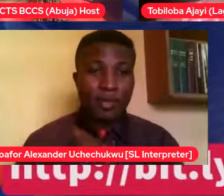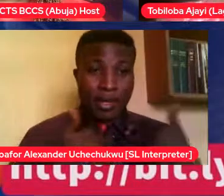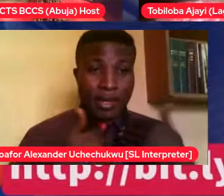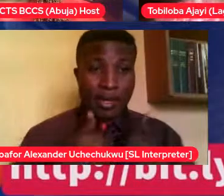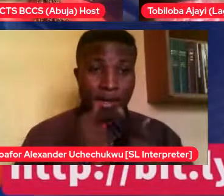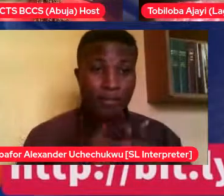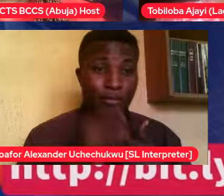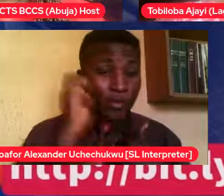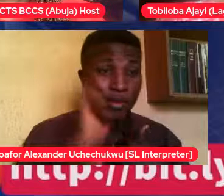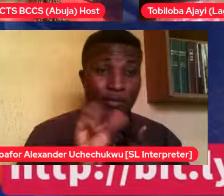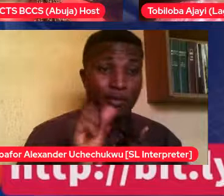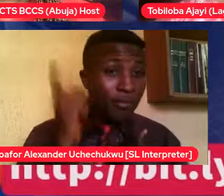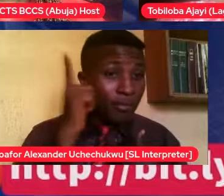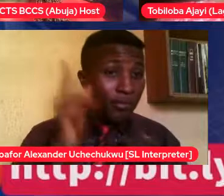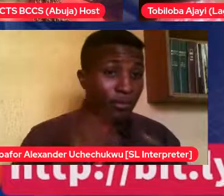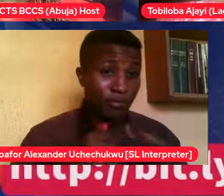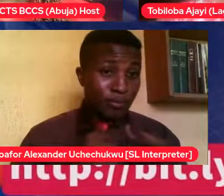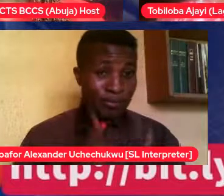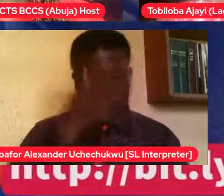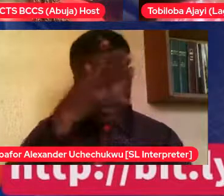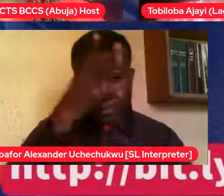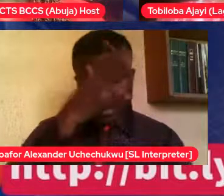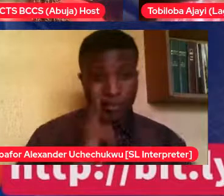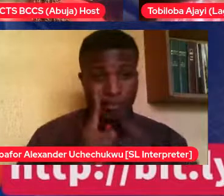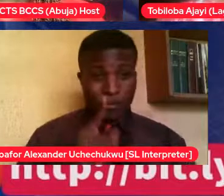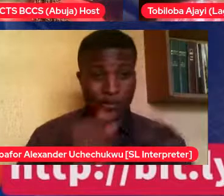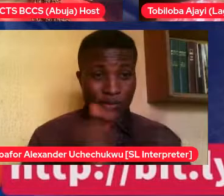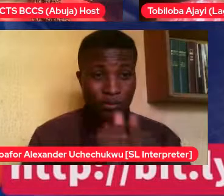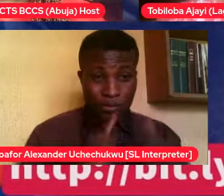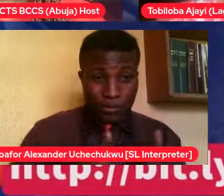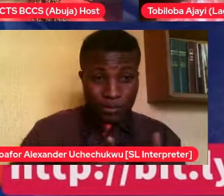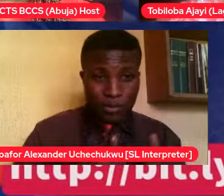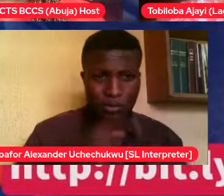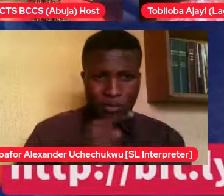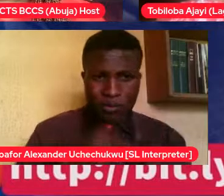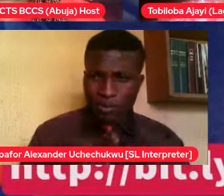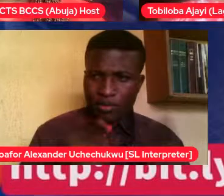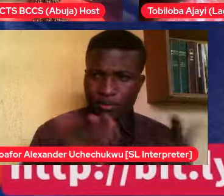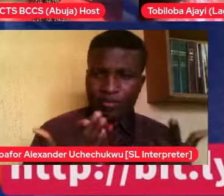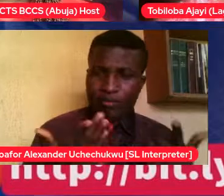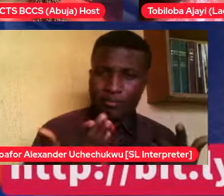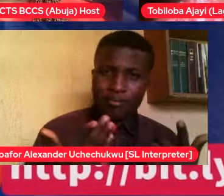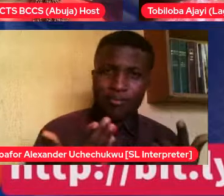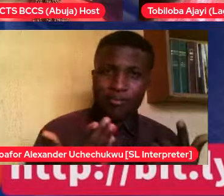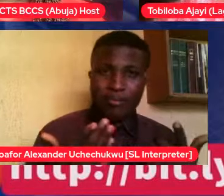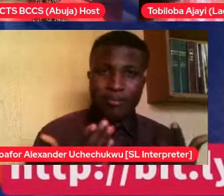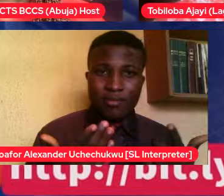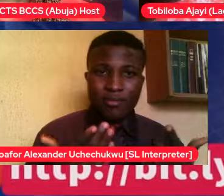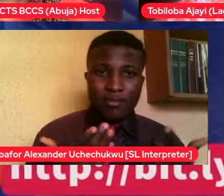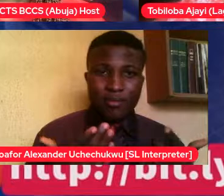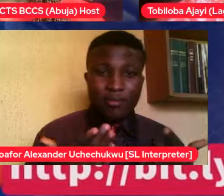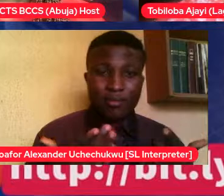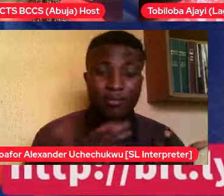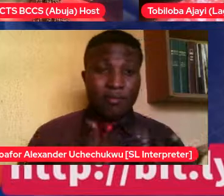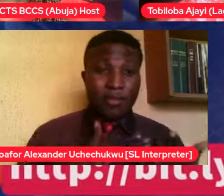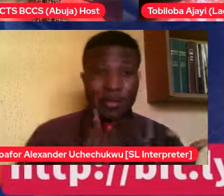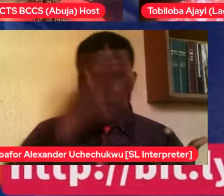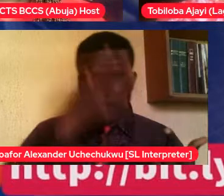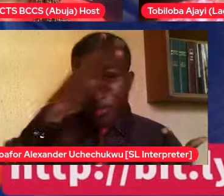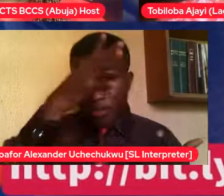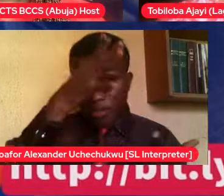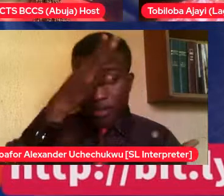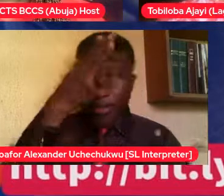Like, I'm sorry, but man, the guy raised the bar very early. I mean, I remember my first, like,